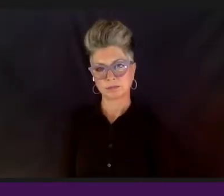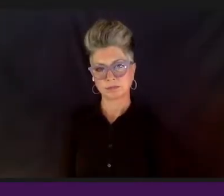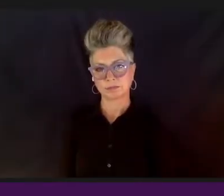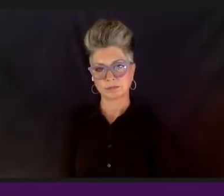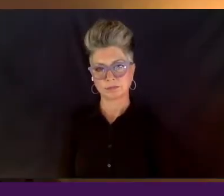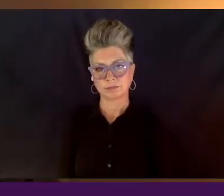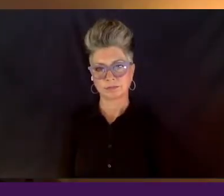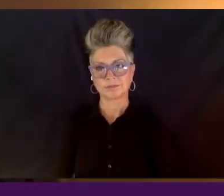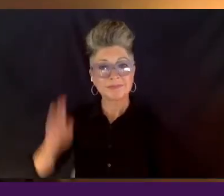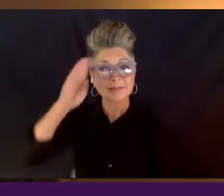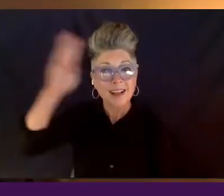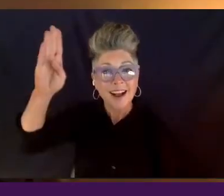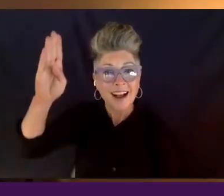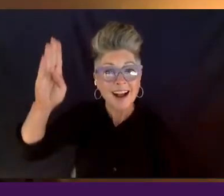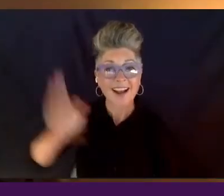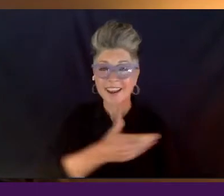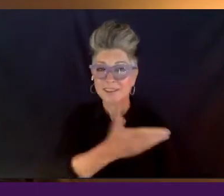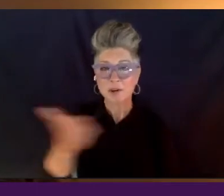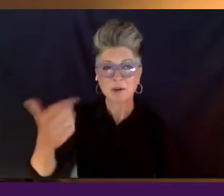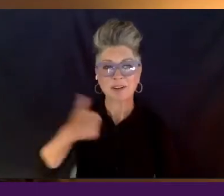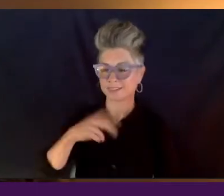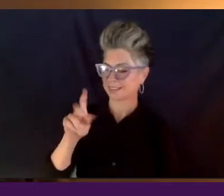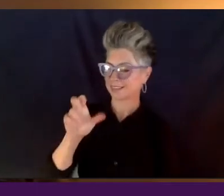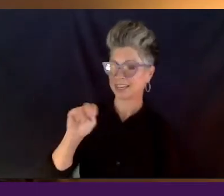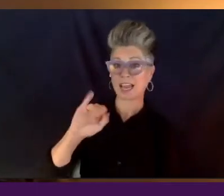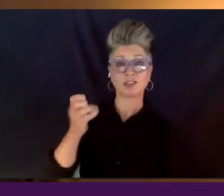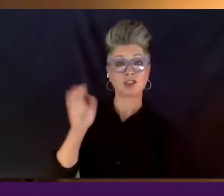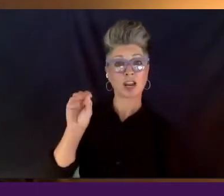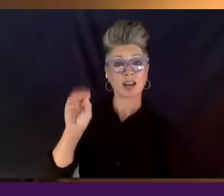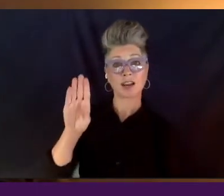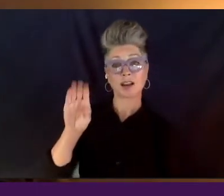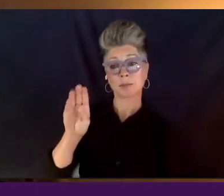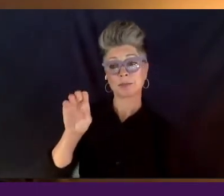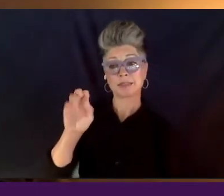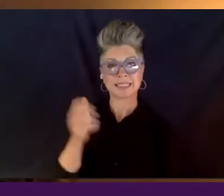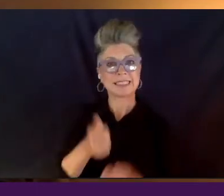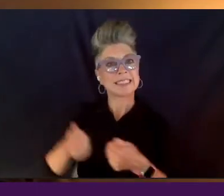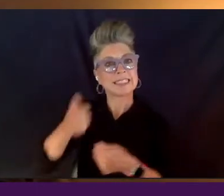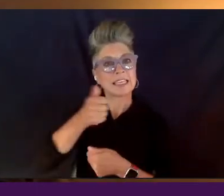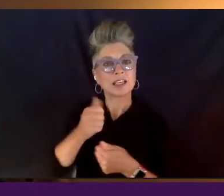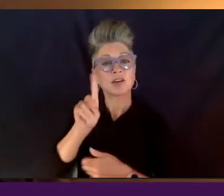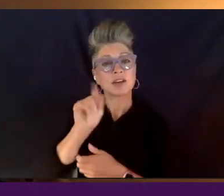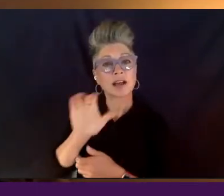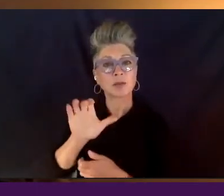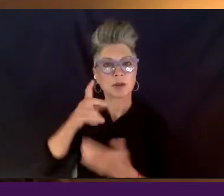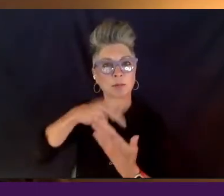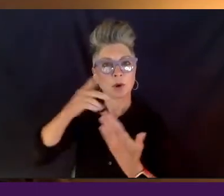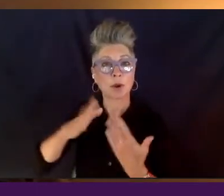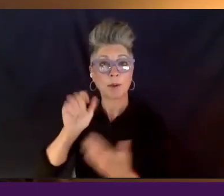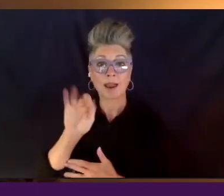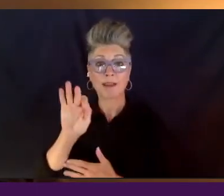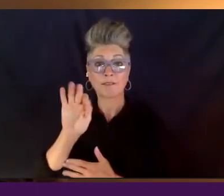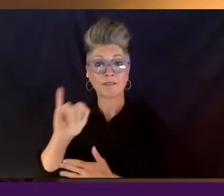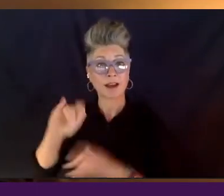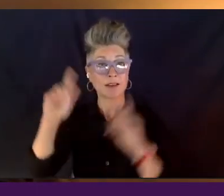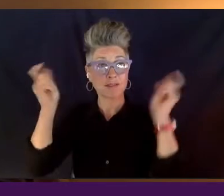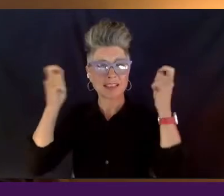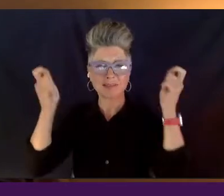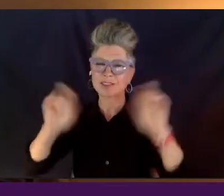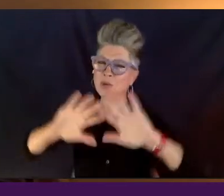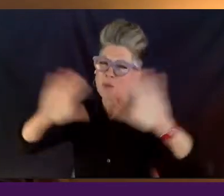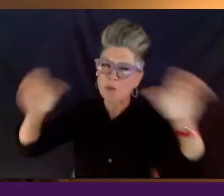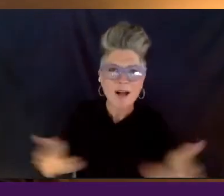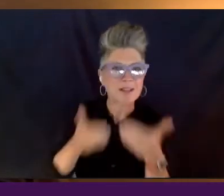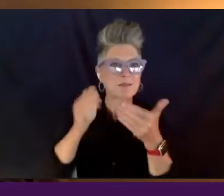Hi, everyone. I'm Ken Jacobson, Senior Documentary Programmer, AFI Festivals, and I want to welcome you to the AFI